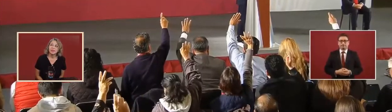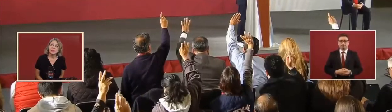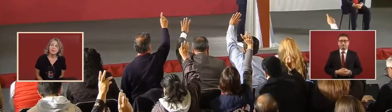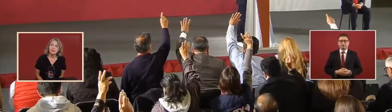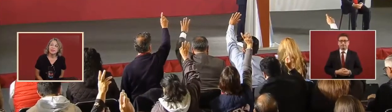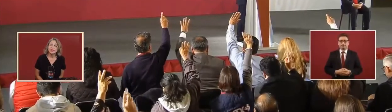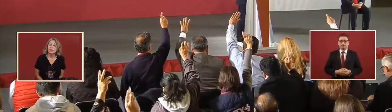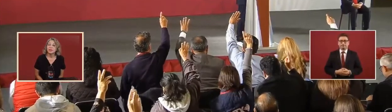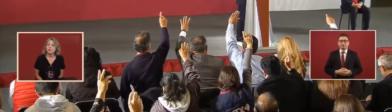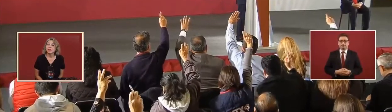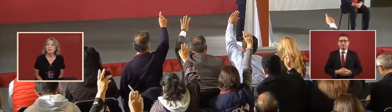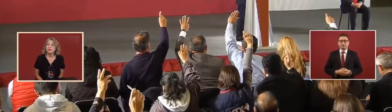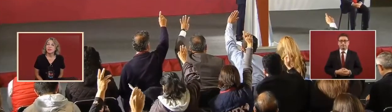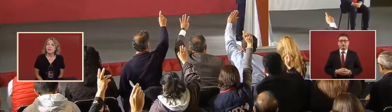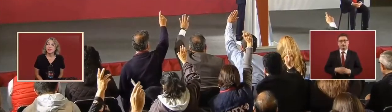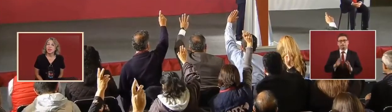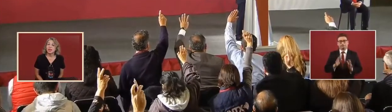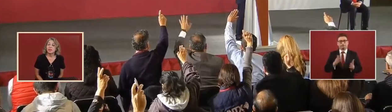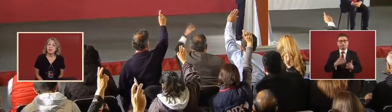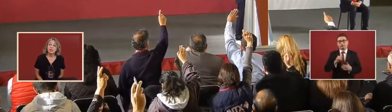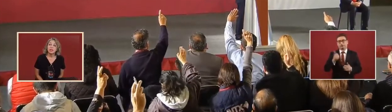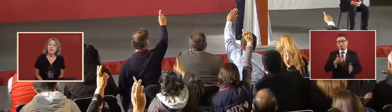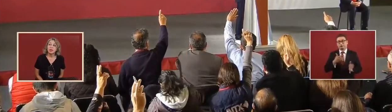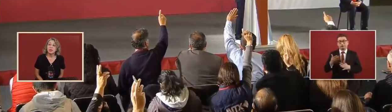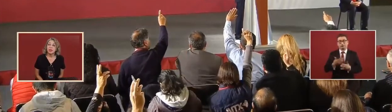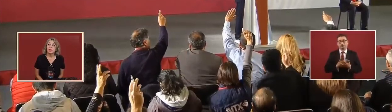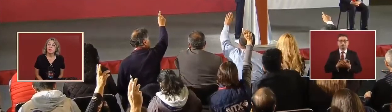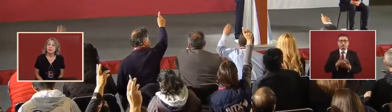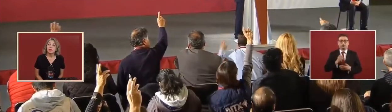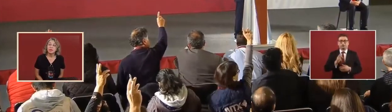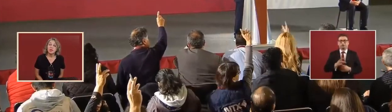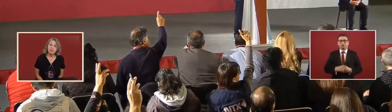The rest of it can wait. So he's called on somebody.